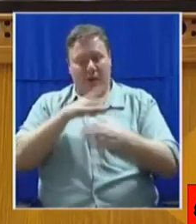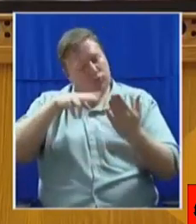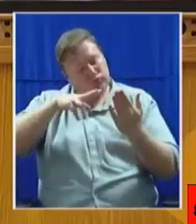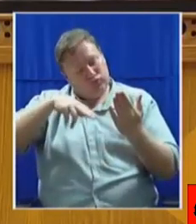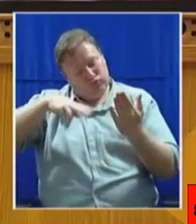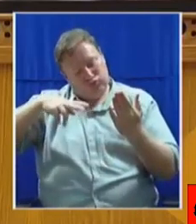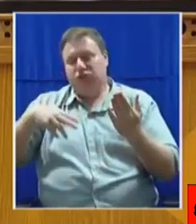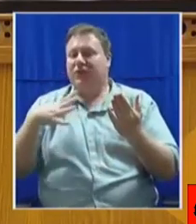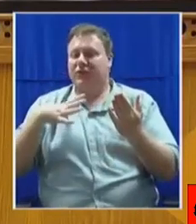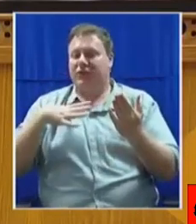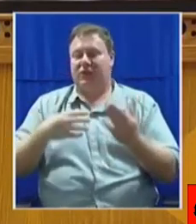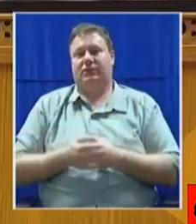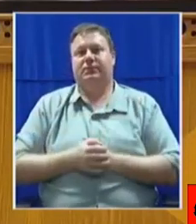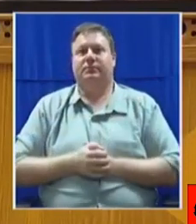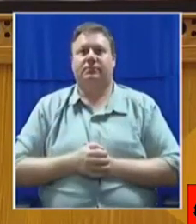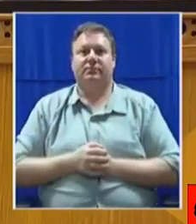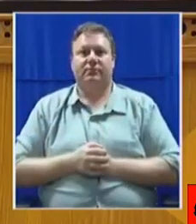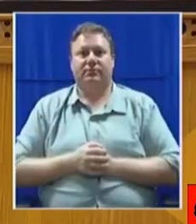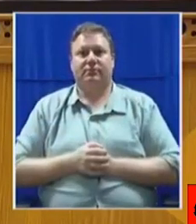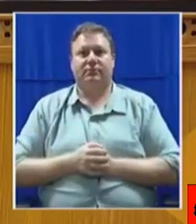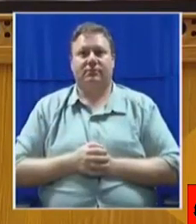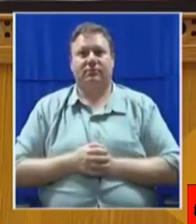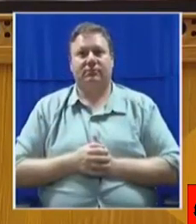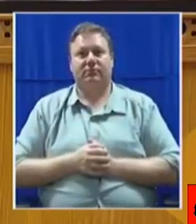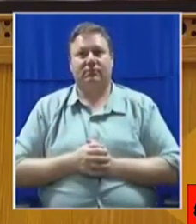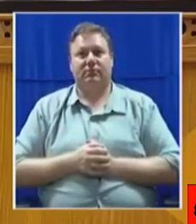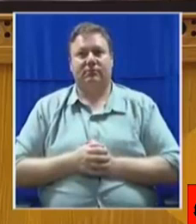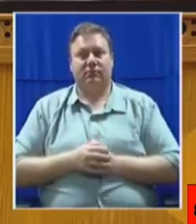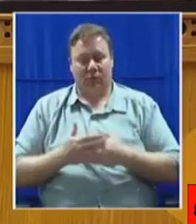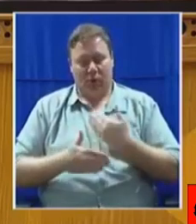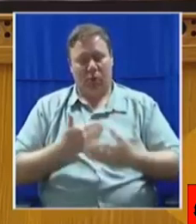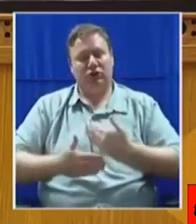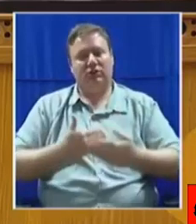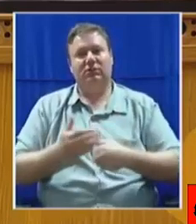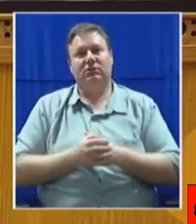what you are presenting. So, can we proceed?